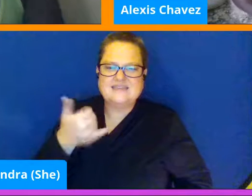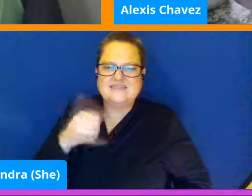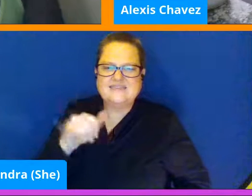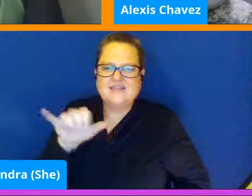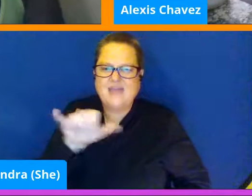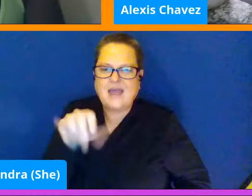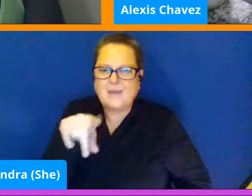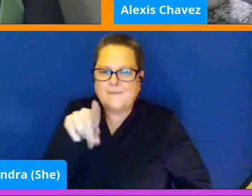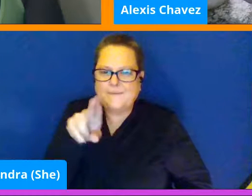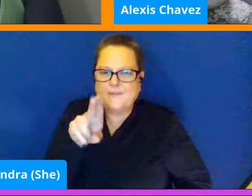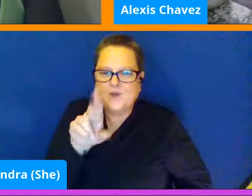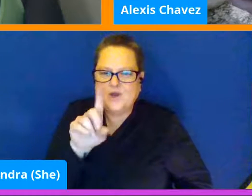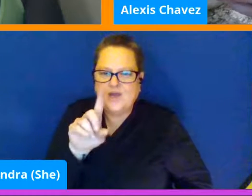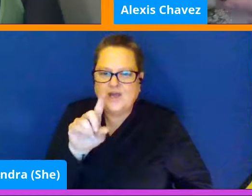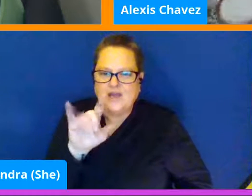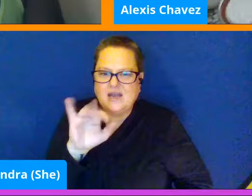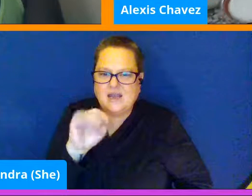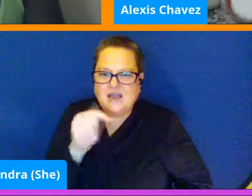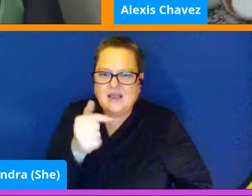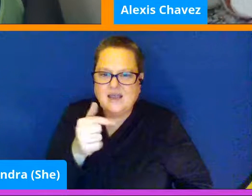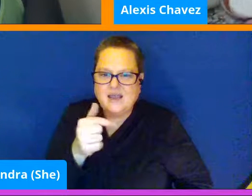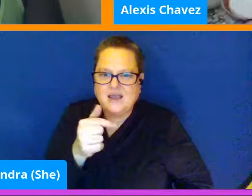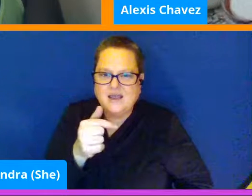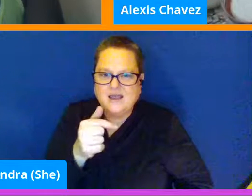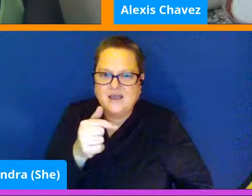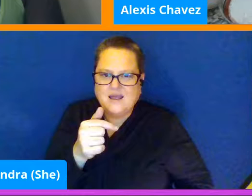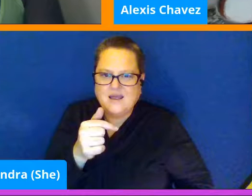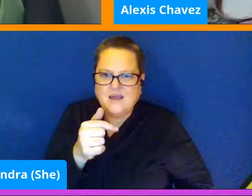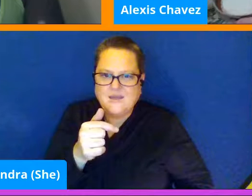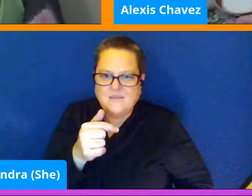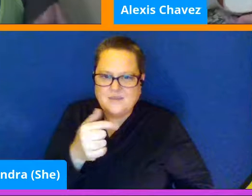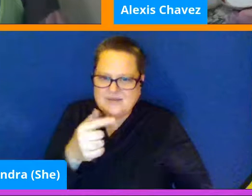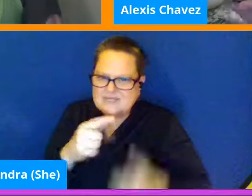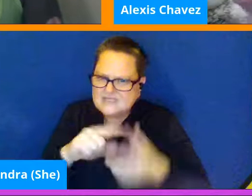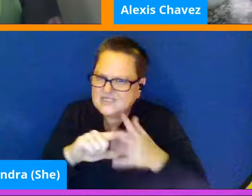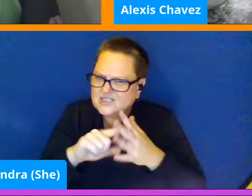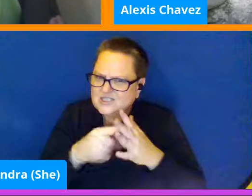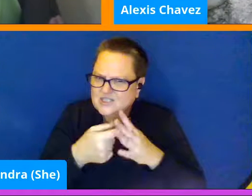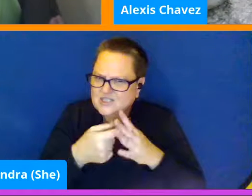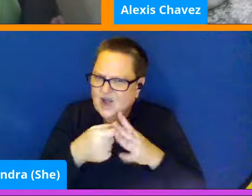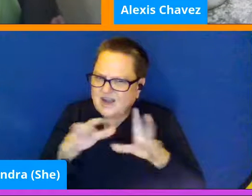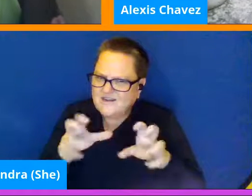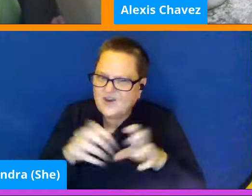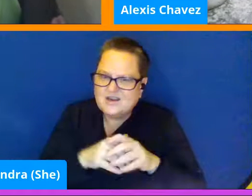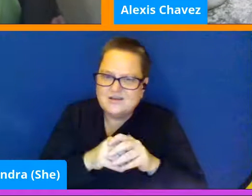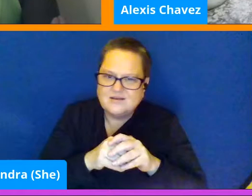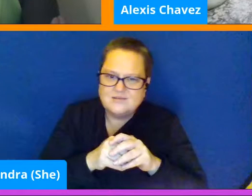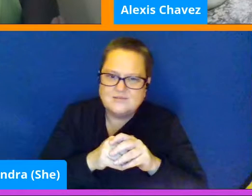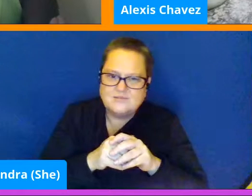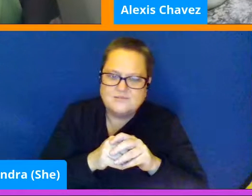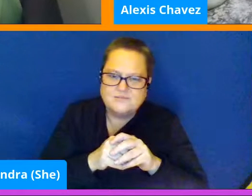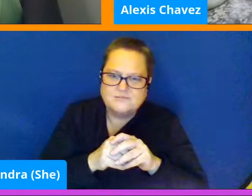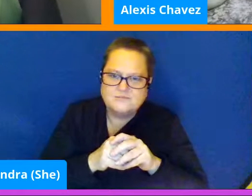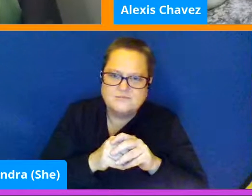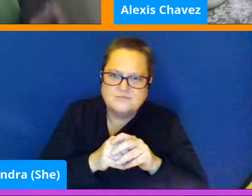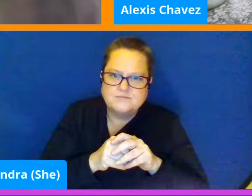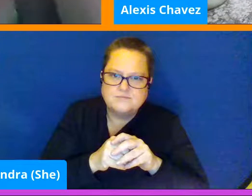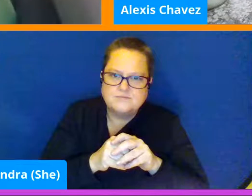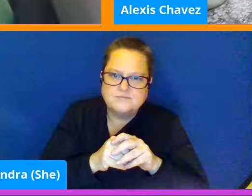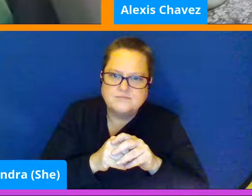It's still pretty soft, but the very edge of it has started to freeze. There's a little part there on the spoon there. Hmm.